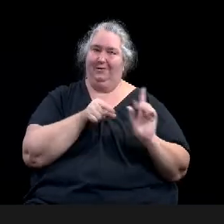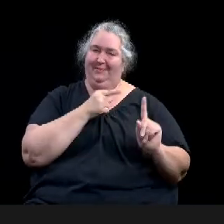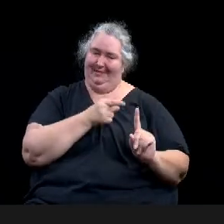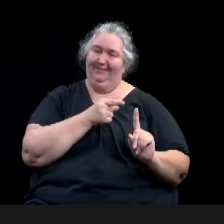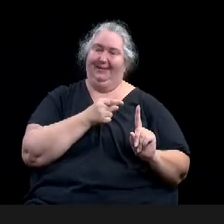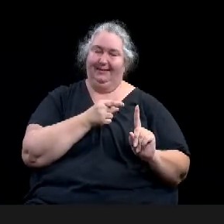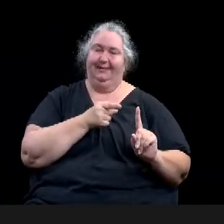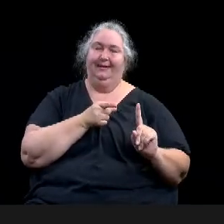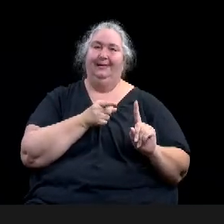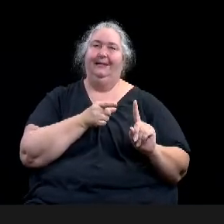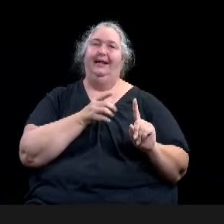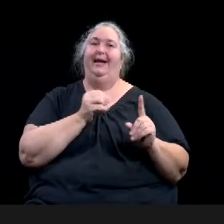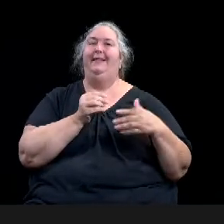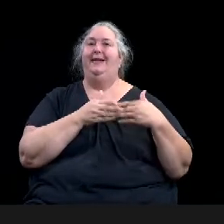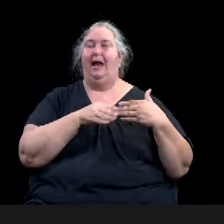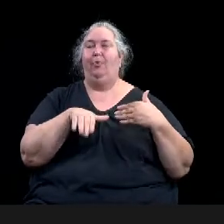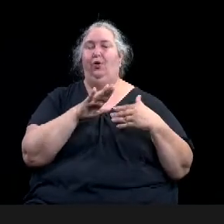working well.